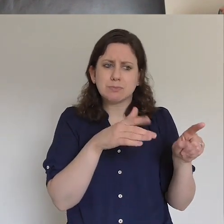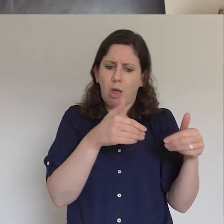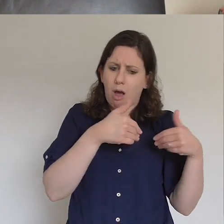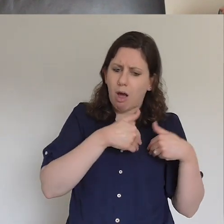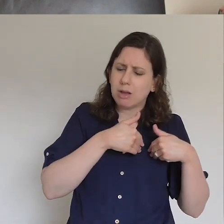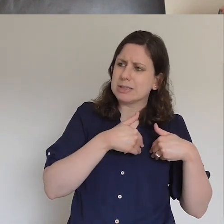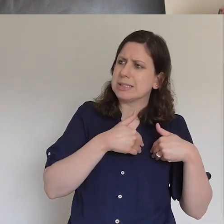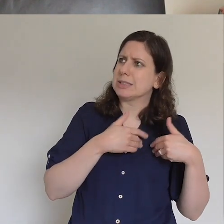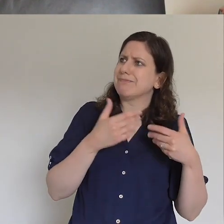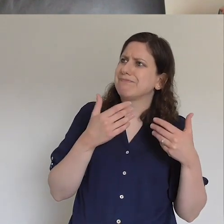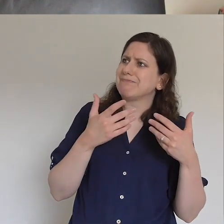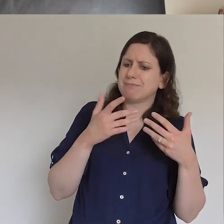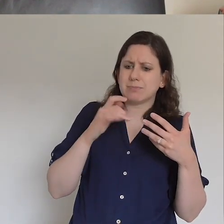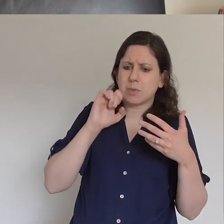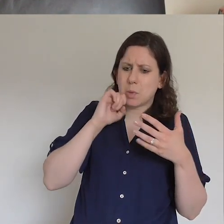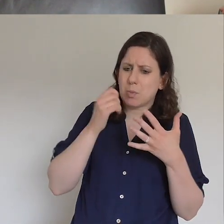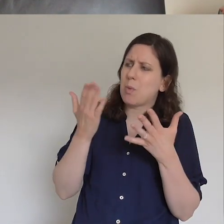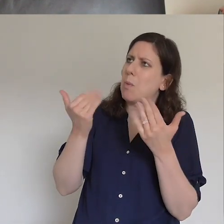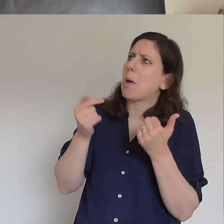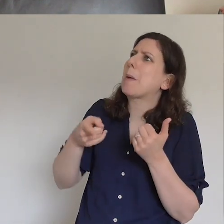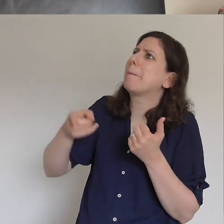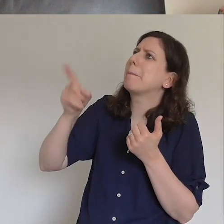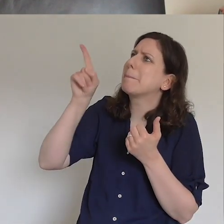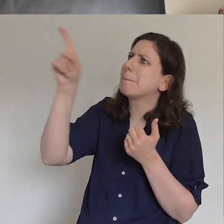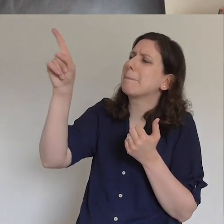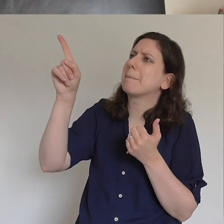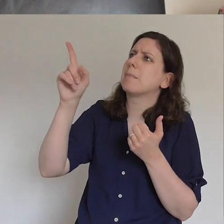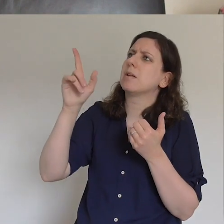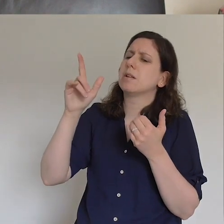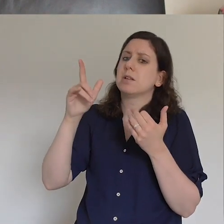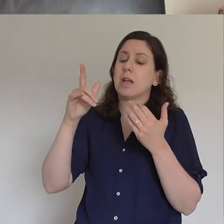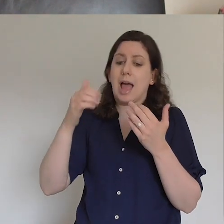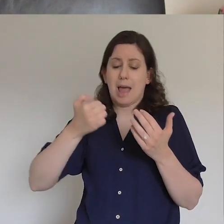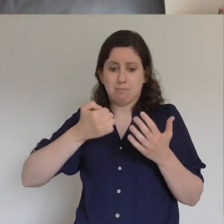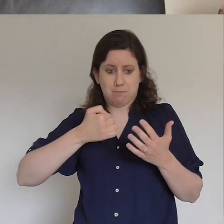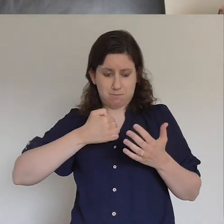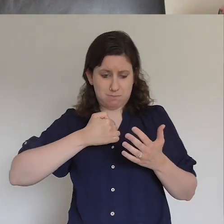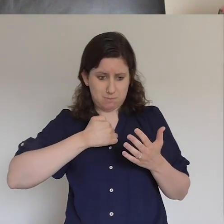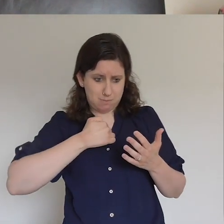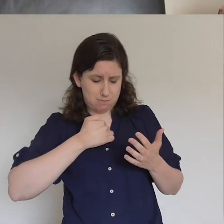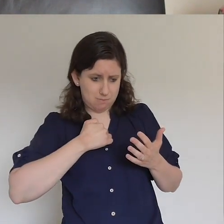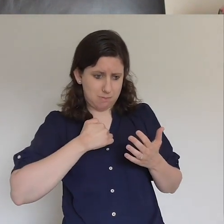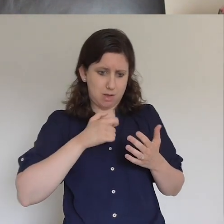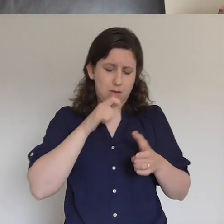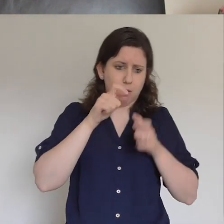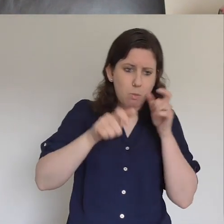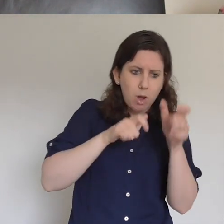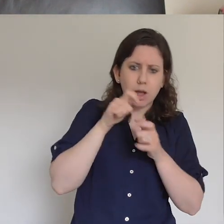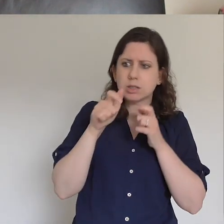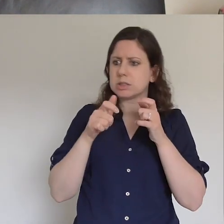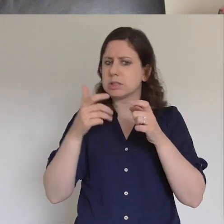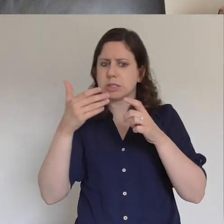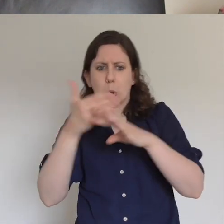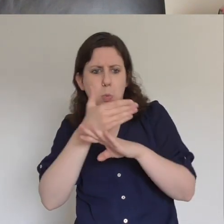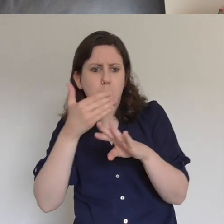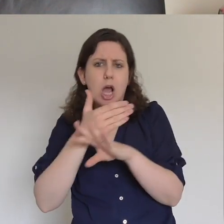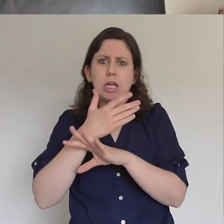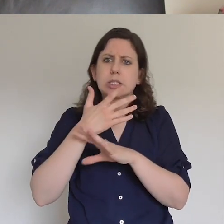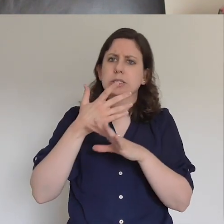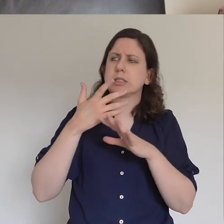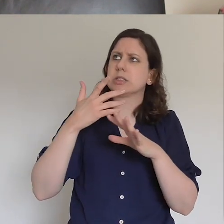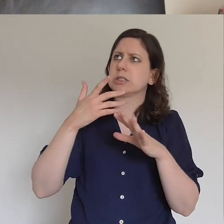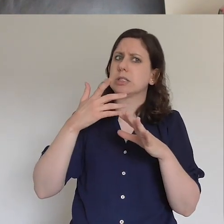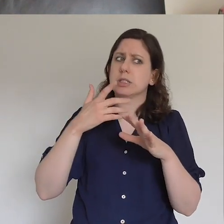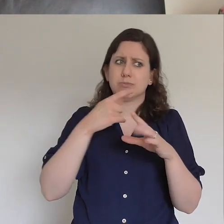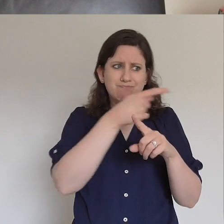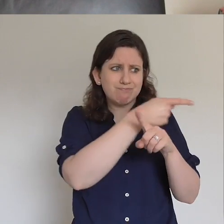would open that the words of our mouths and the works of our hands and the move of your spirit which soften hearts transform